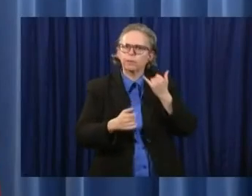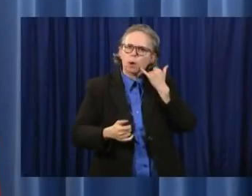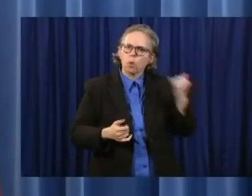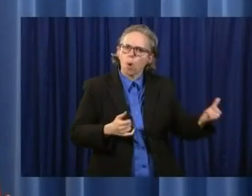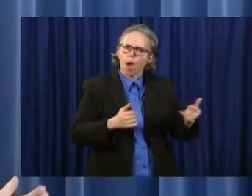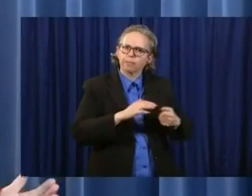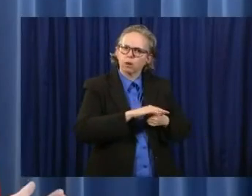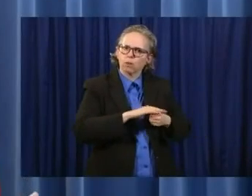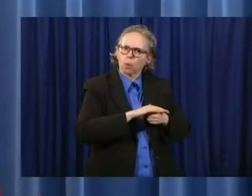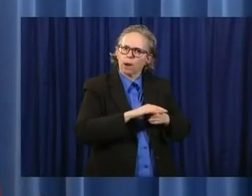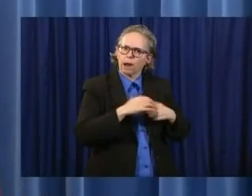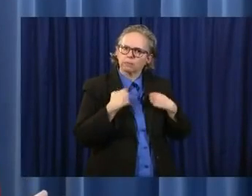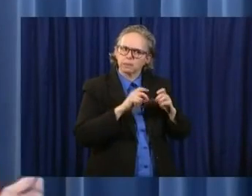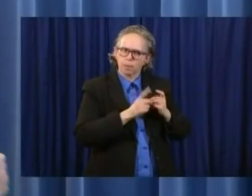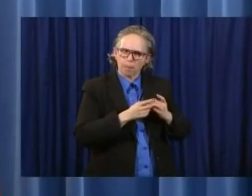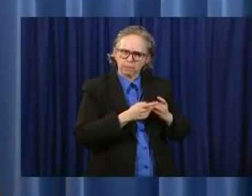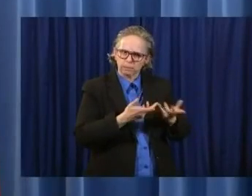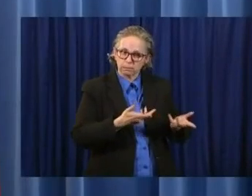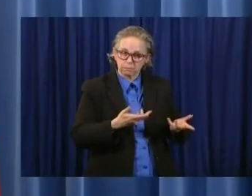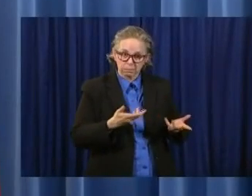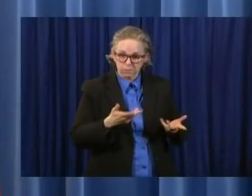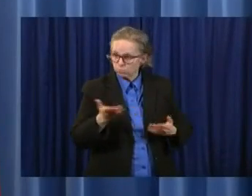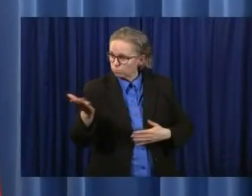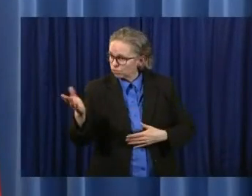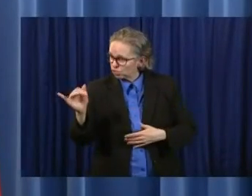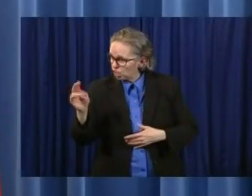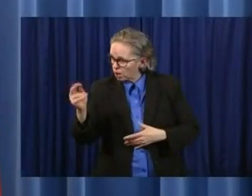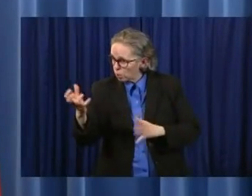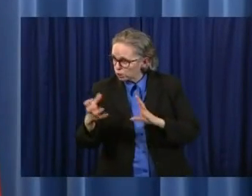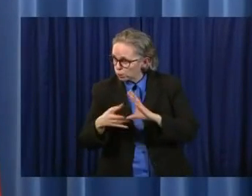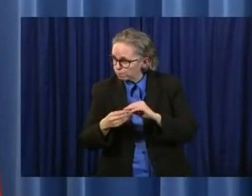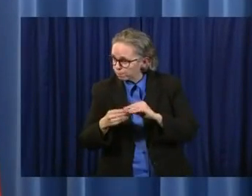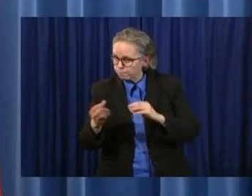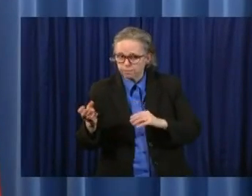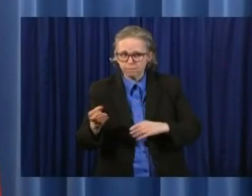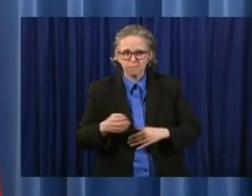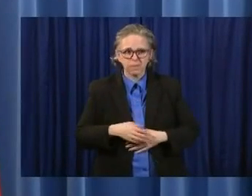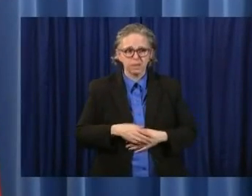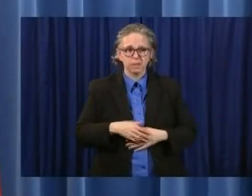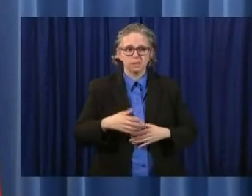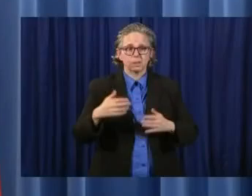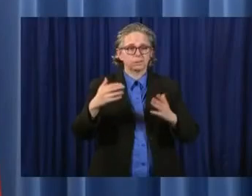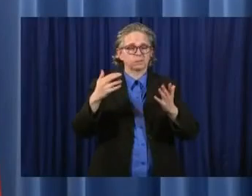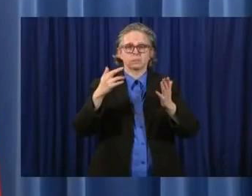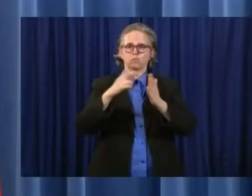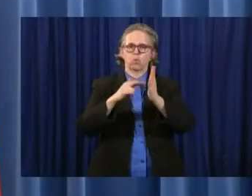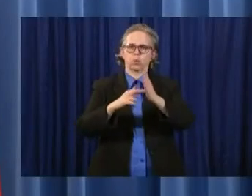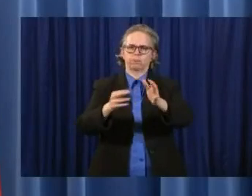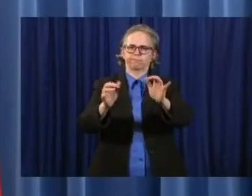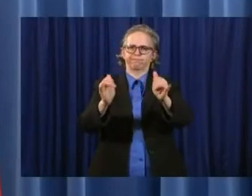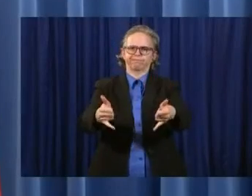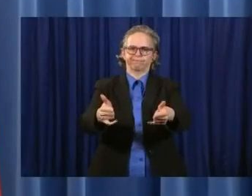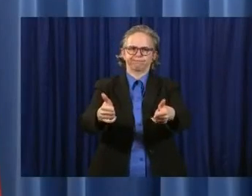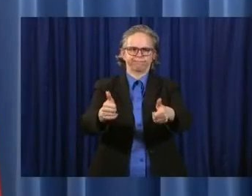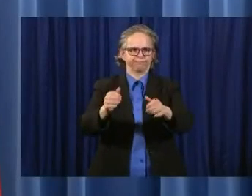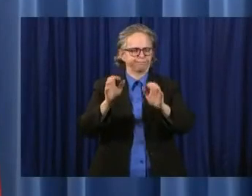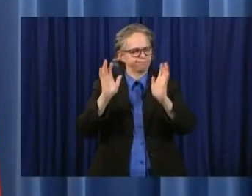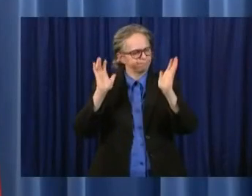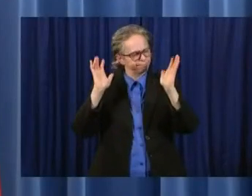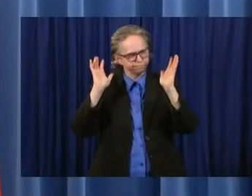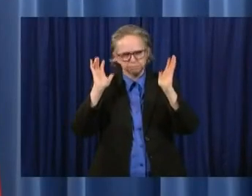I don't know if you want to add to that. But, mean, look, the rules are set down. They're easy to follow. They're easy to understand.